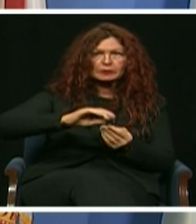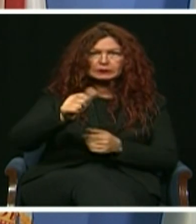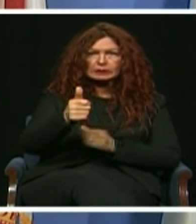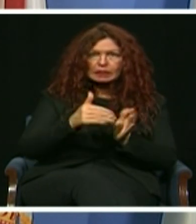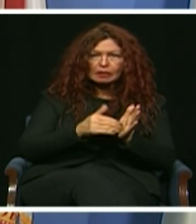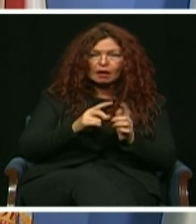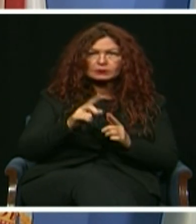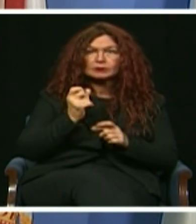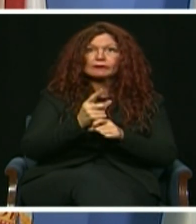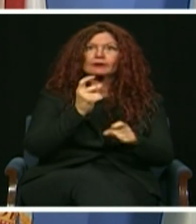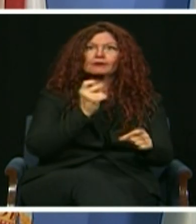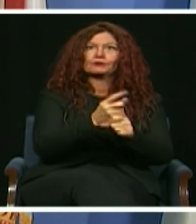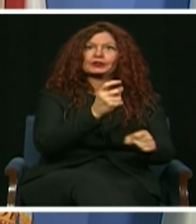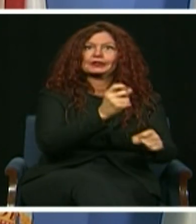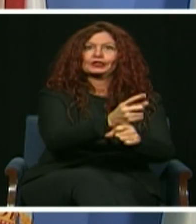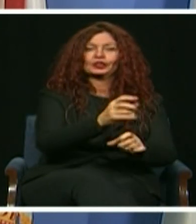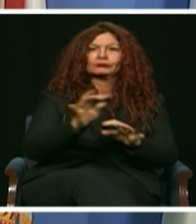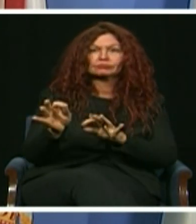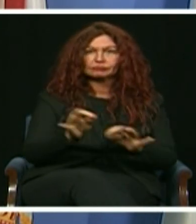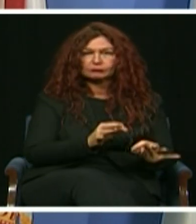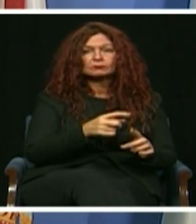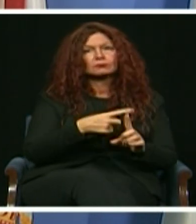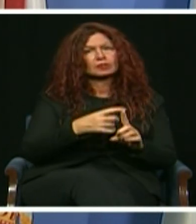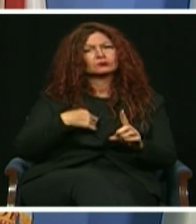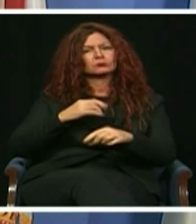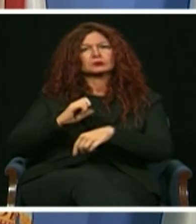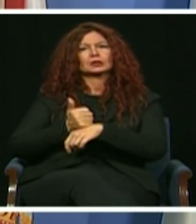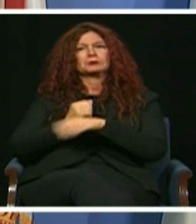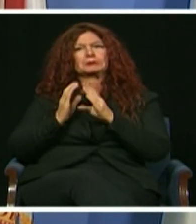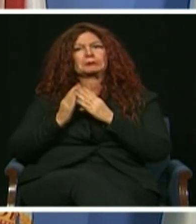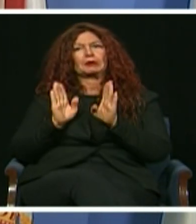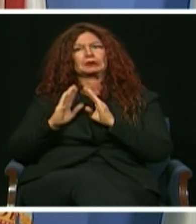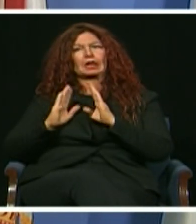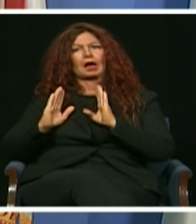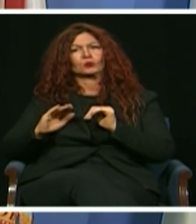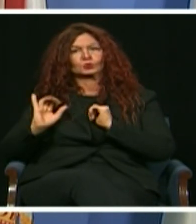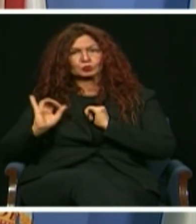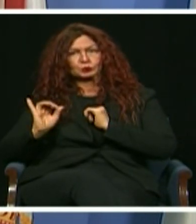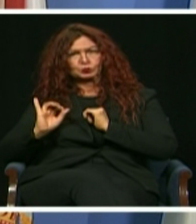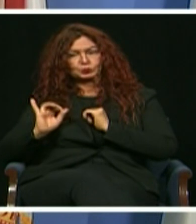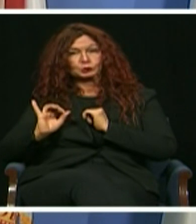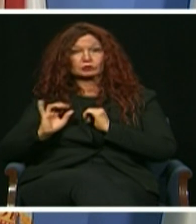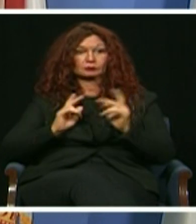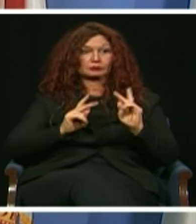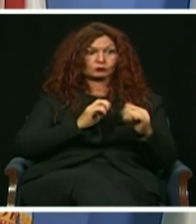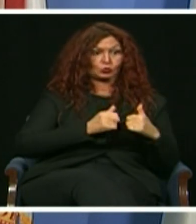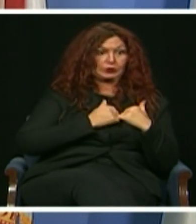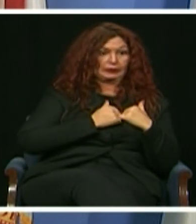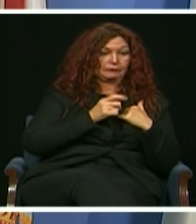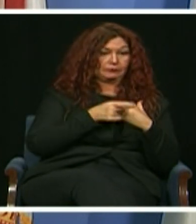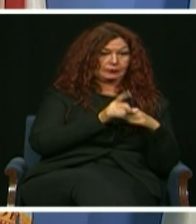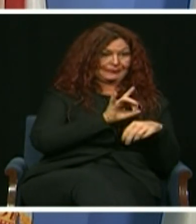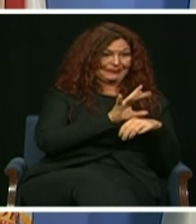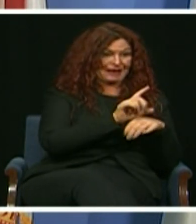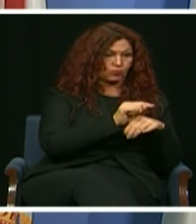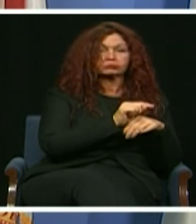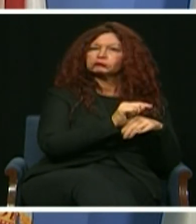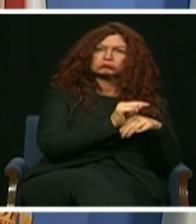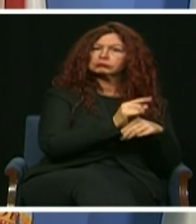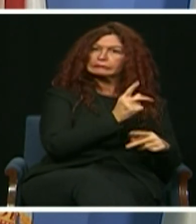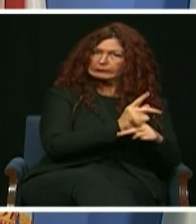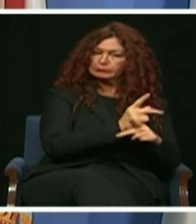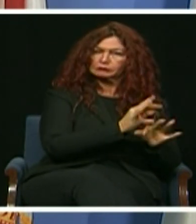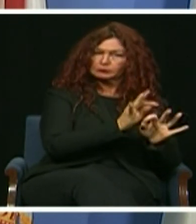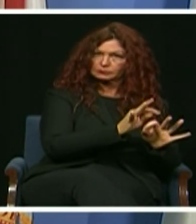opportunities for public housing residents, too, while not displacing current residents. Director Micah Liu and our entire